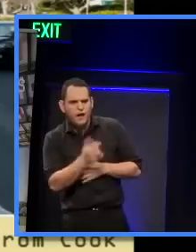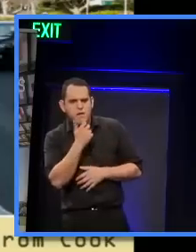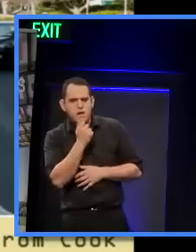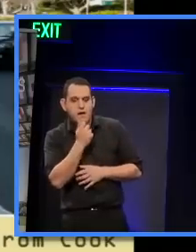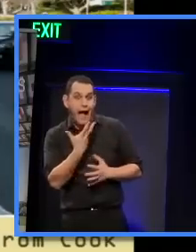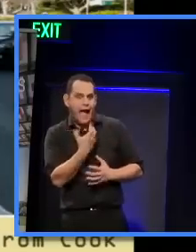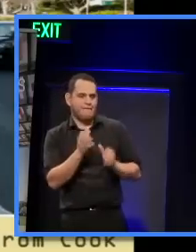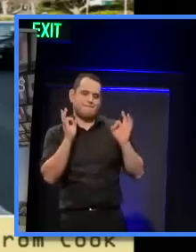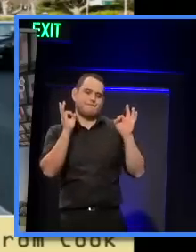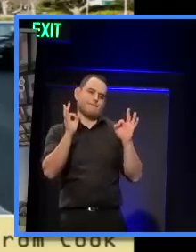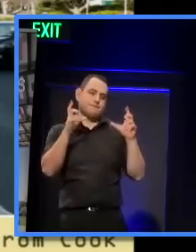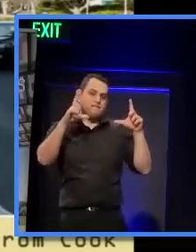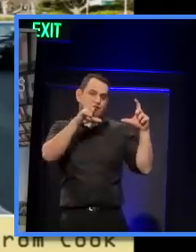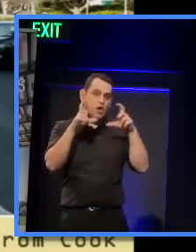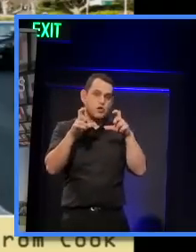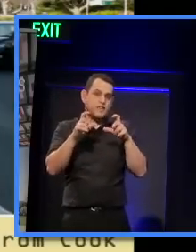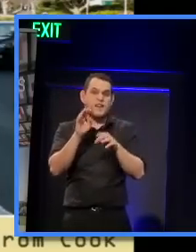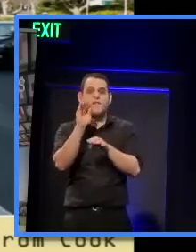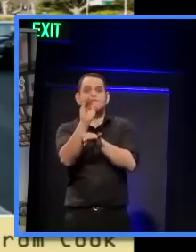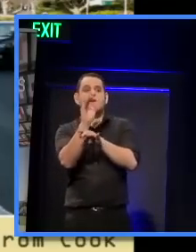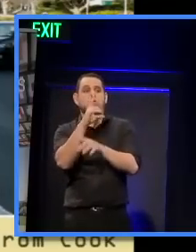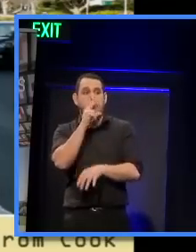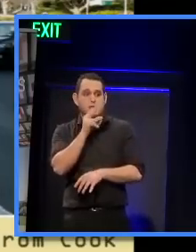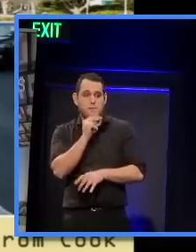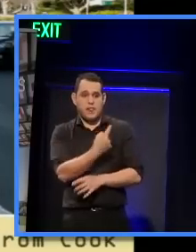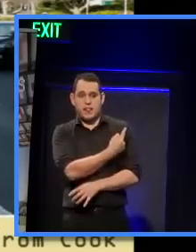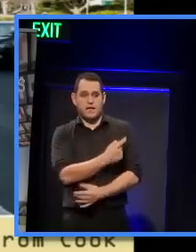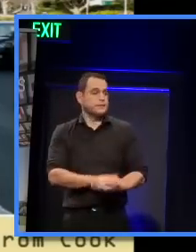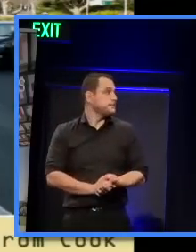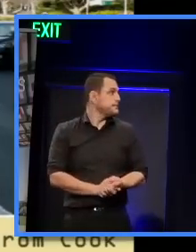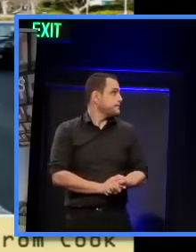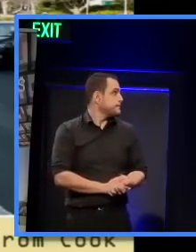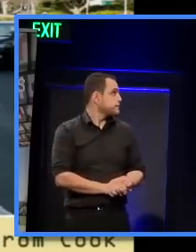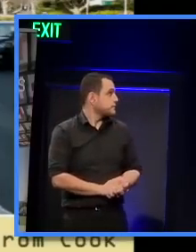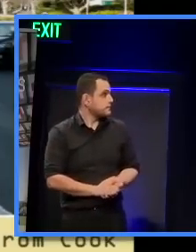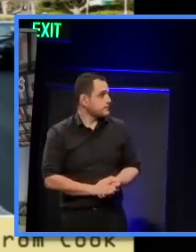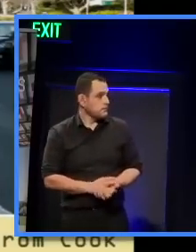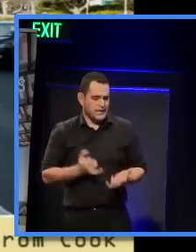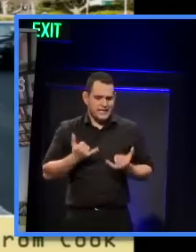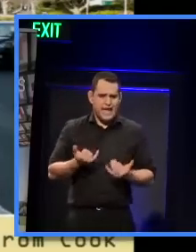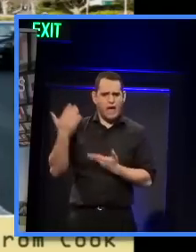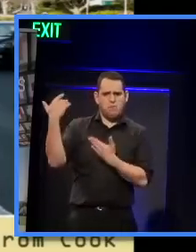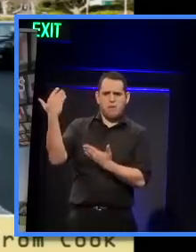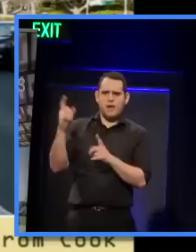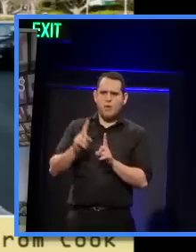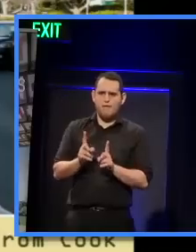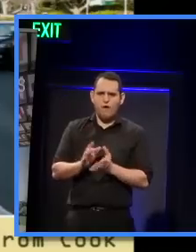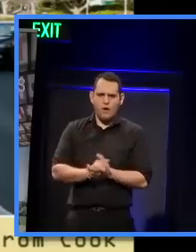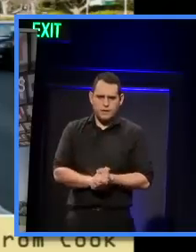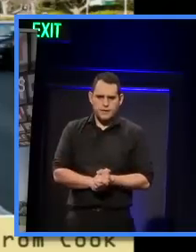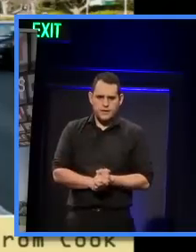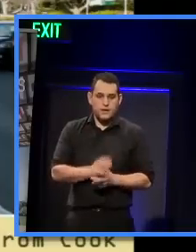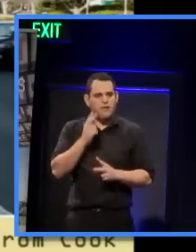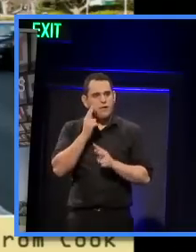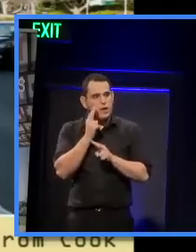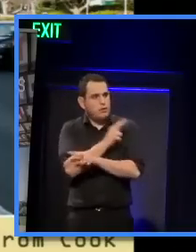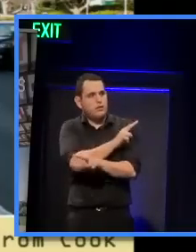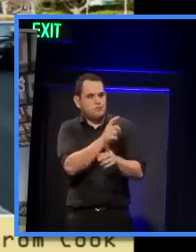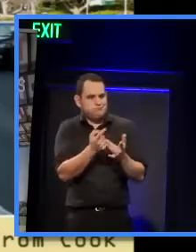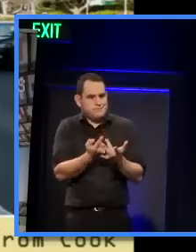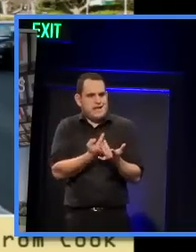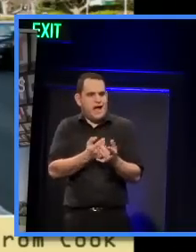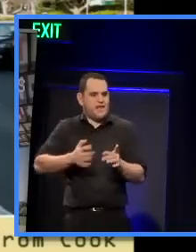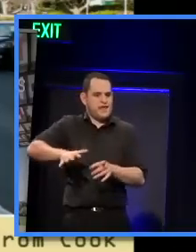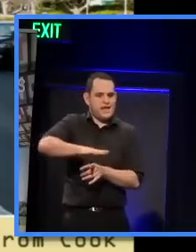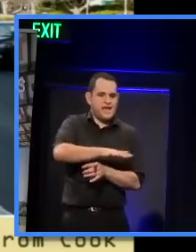tantalising images of some future possibilities, but the point of this presentation is to just have a look at around some of these areas that you might not have